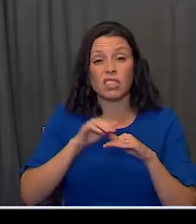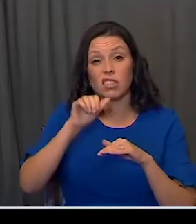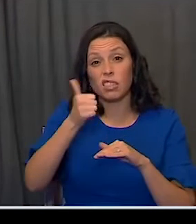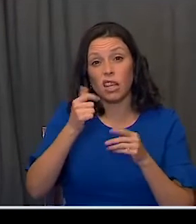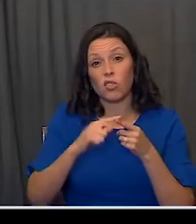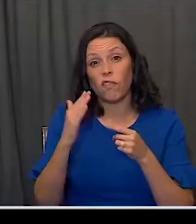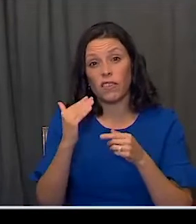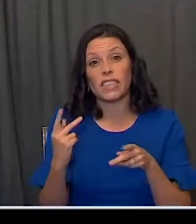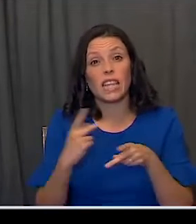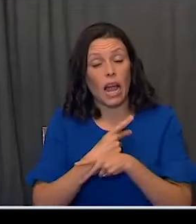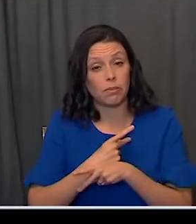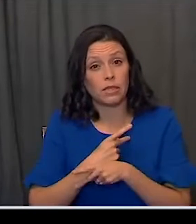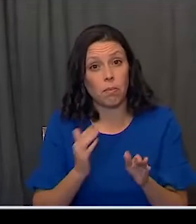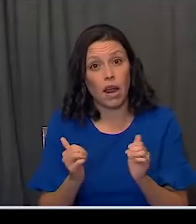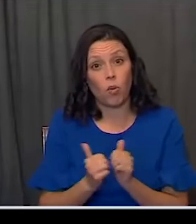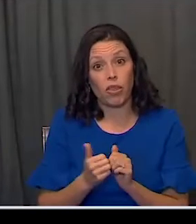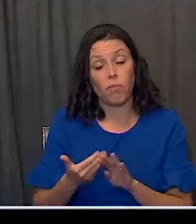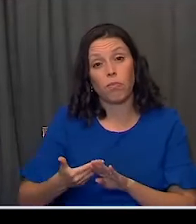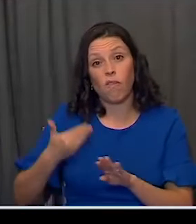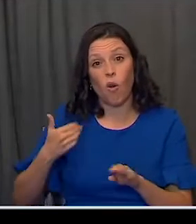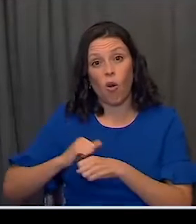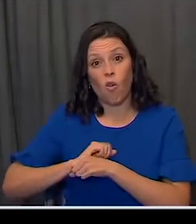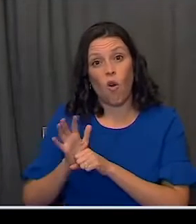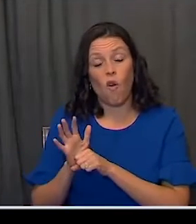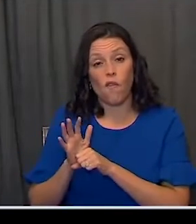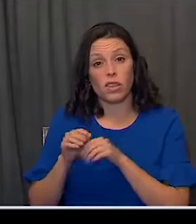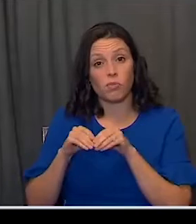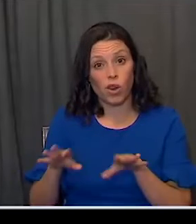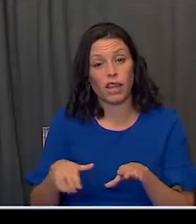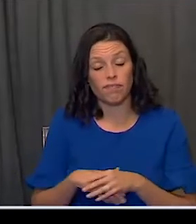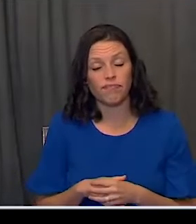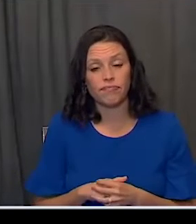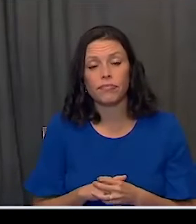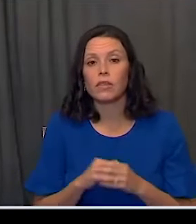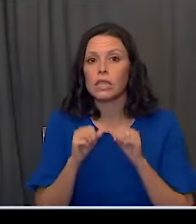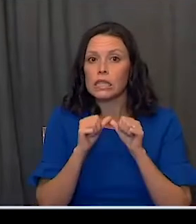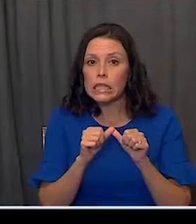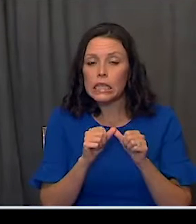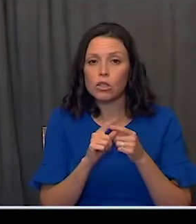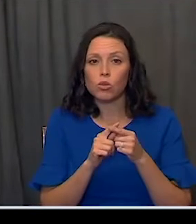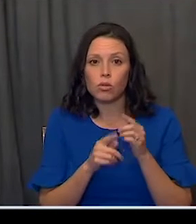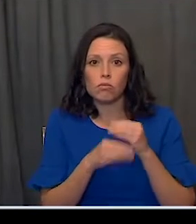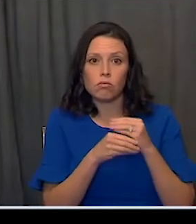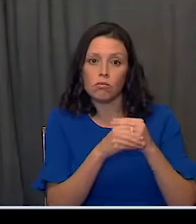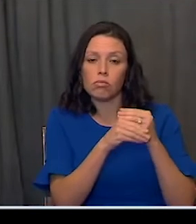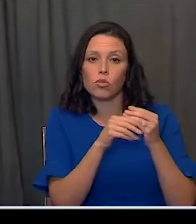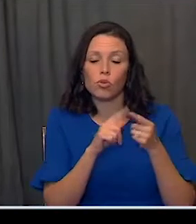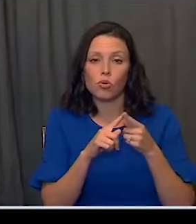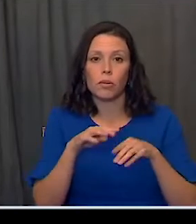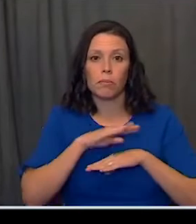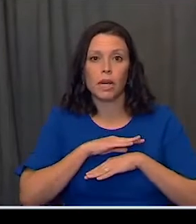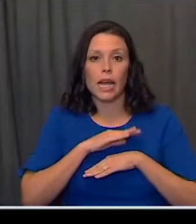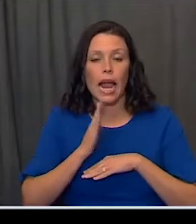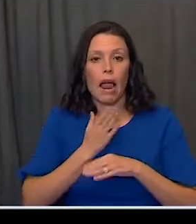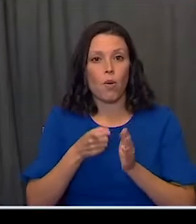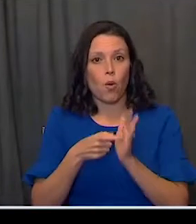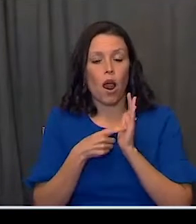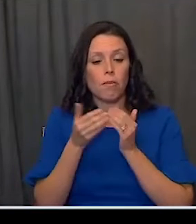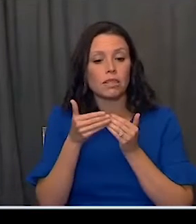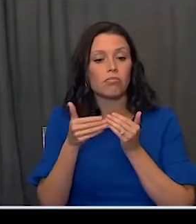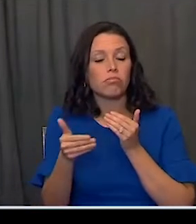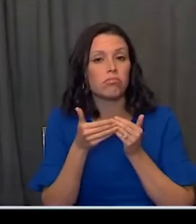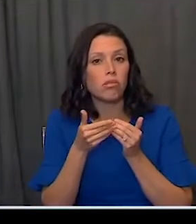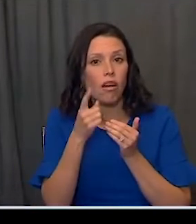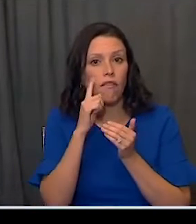over what they were pre-COVID and continue to grow capability to meet the surge requirements that we may expect